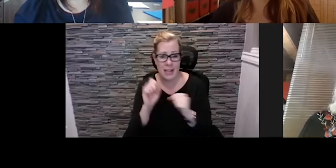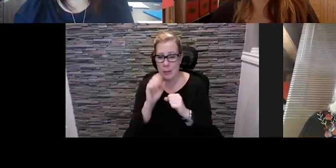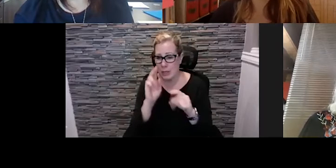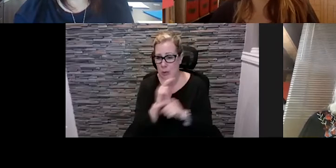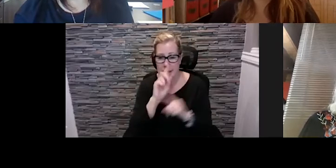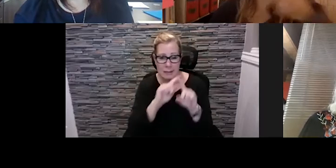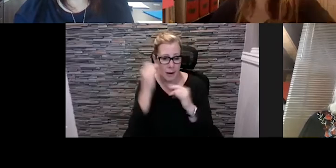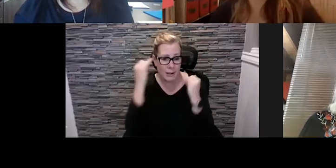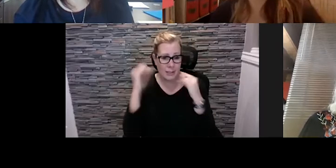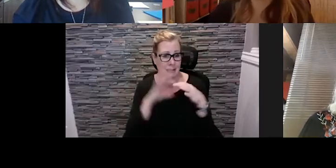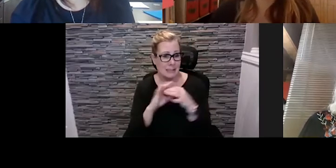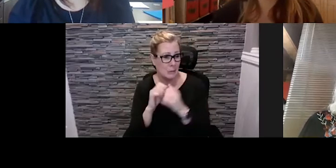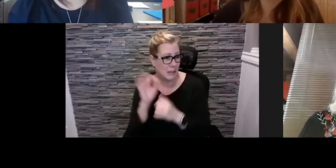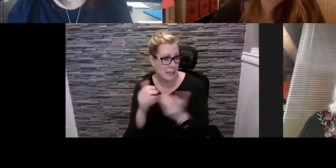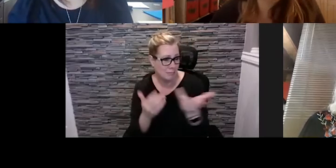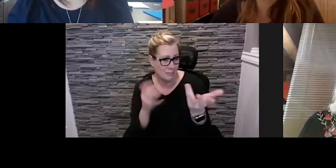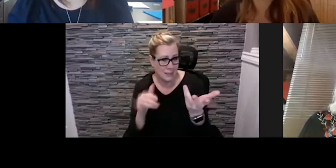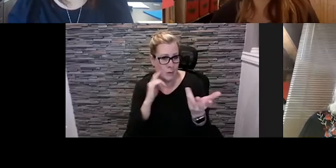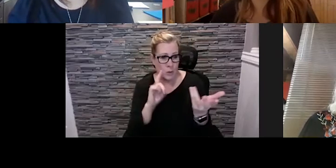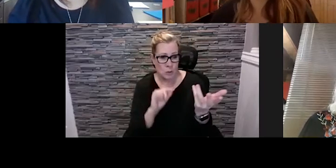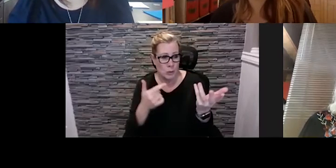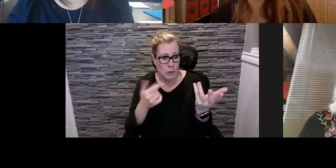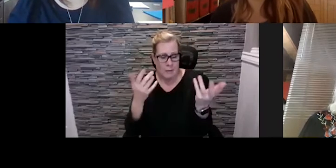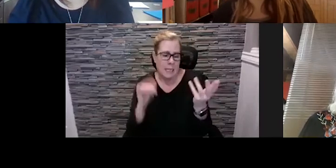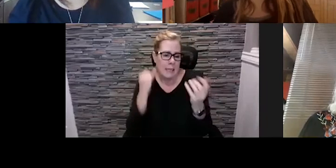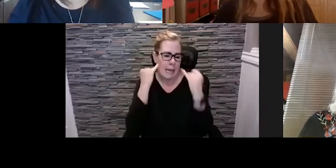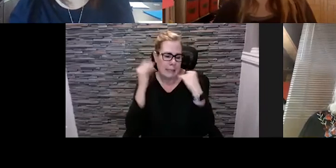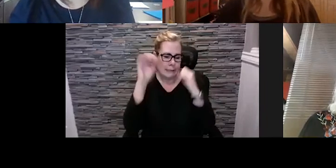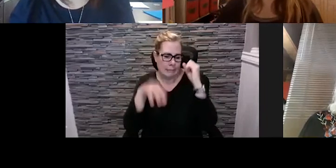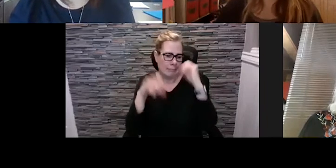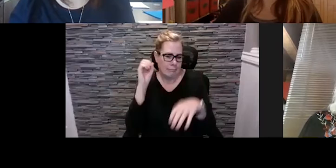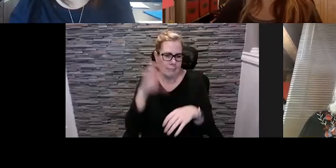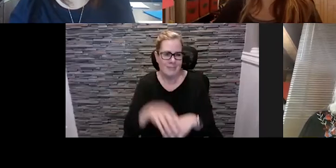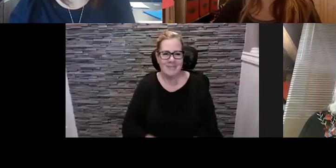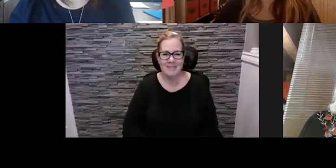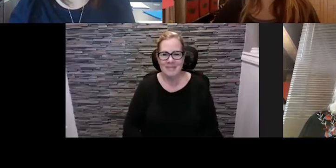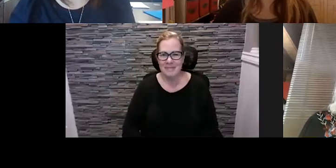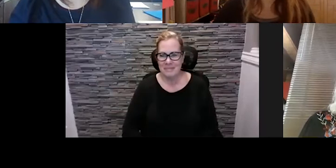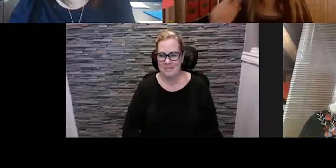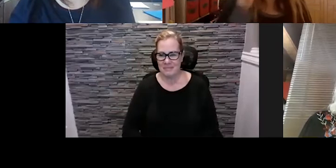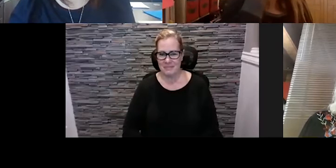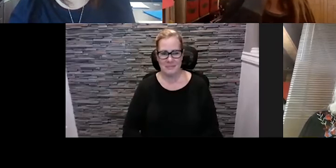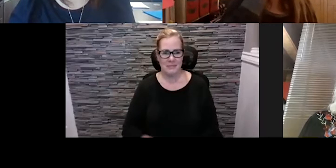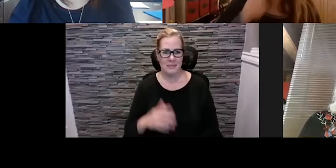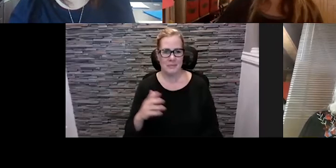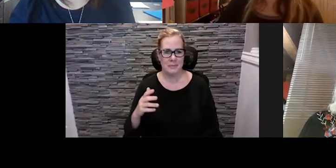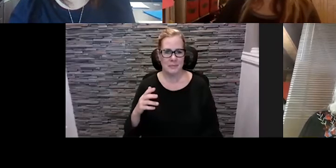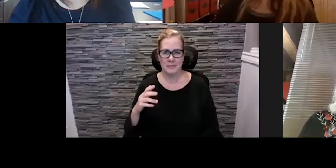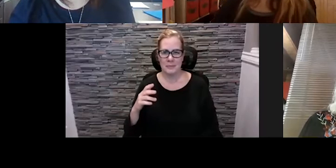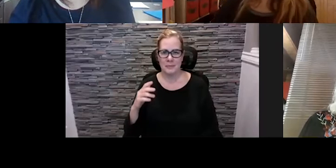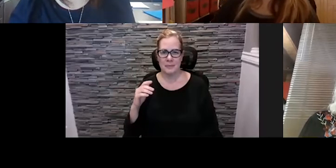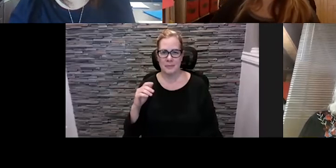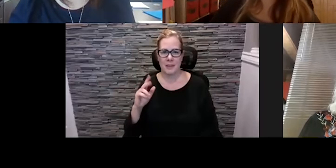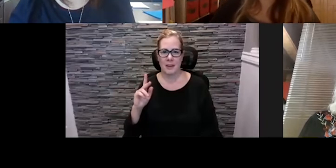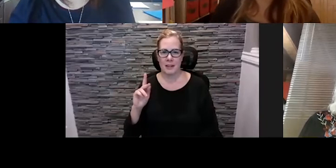yeah that that would be some ideas i thought about um so i'm just gonna kind of go